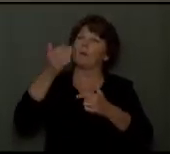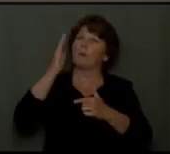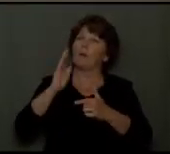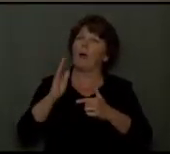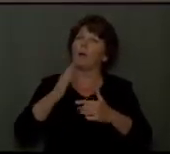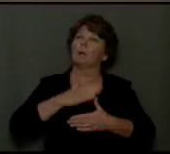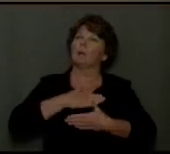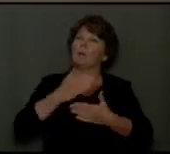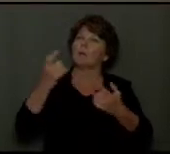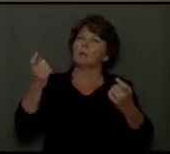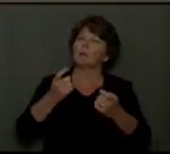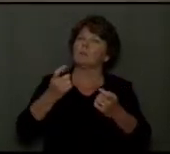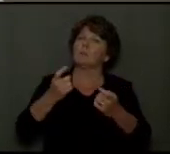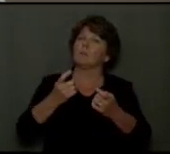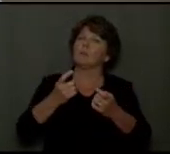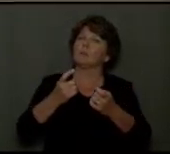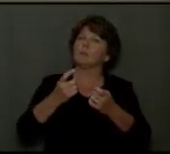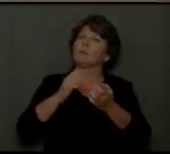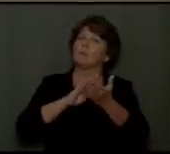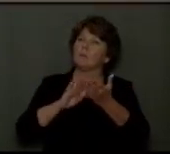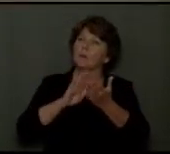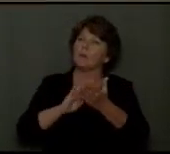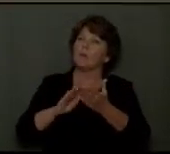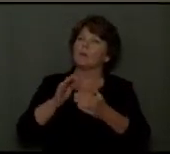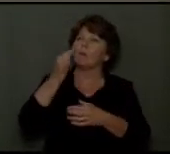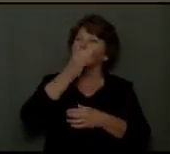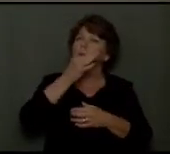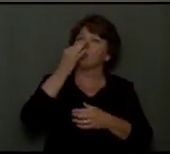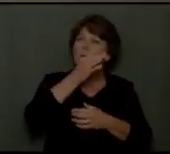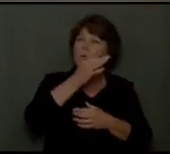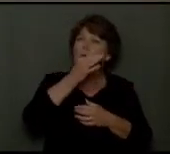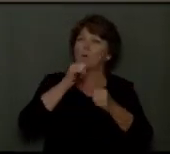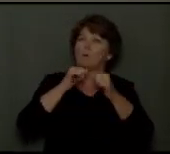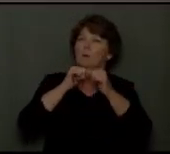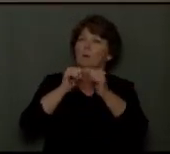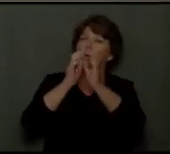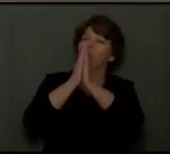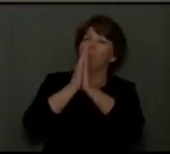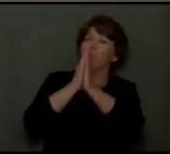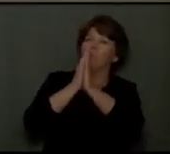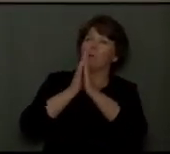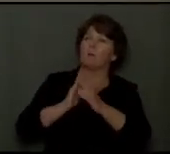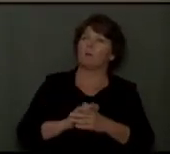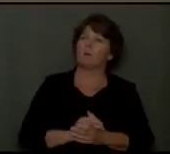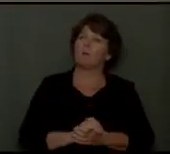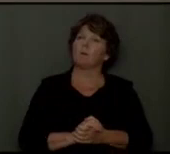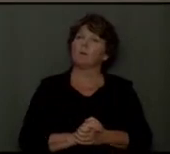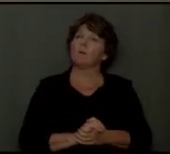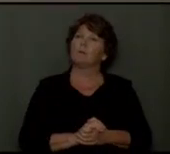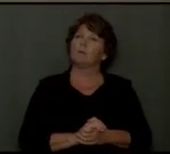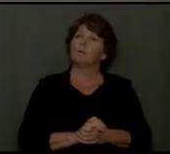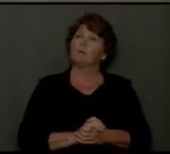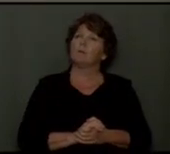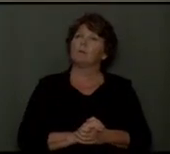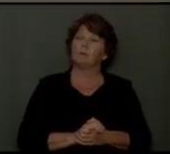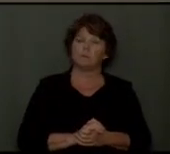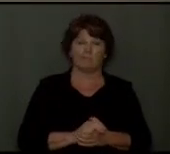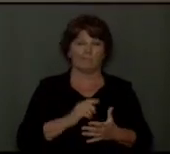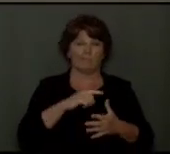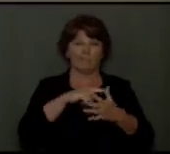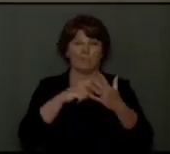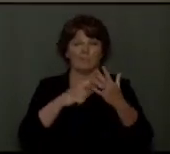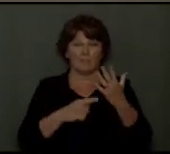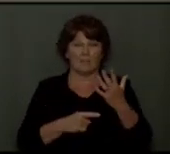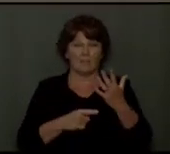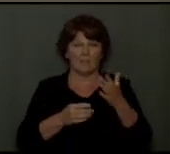These are the means,